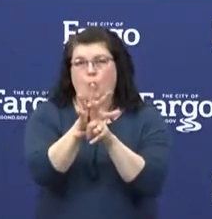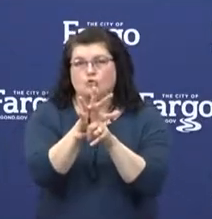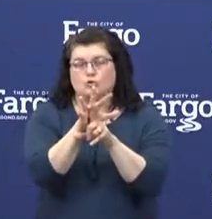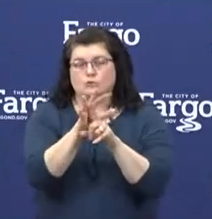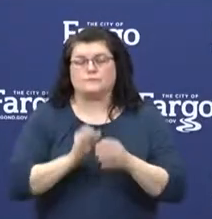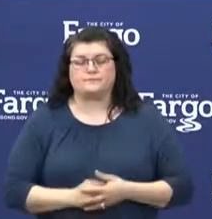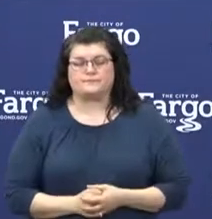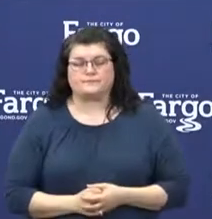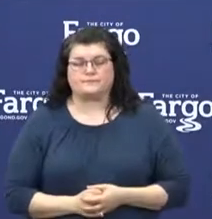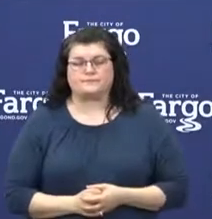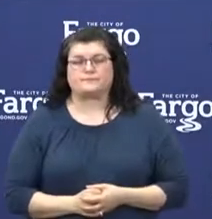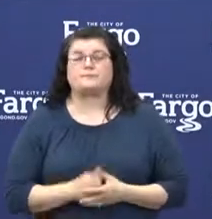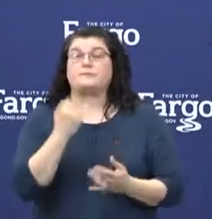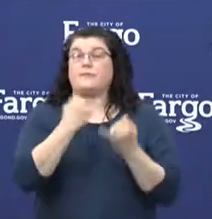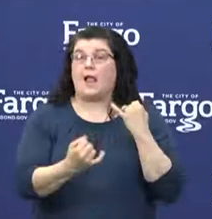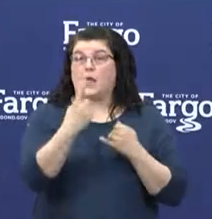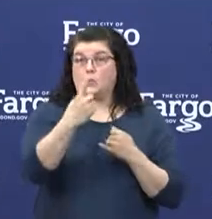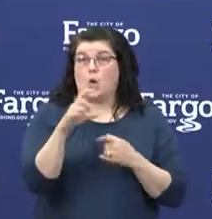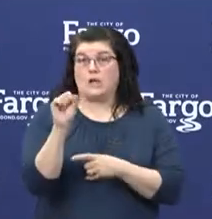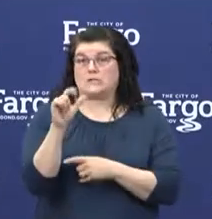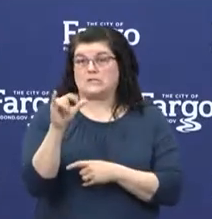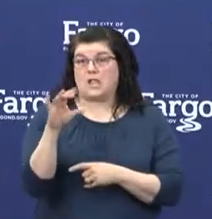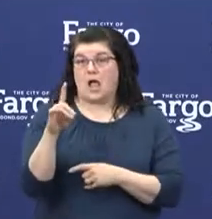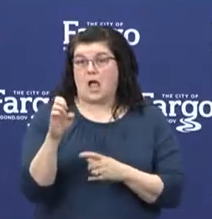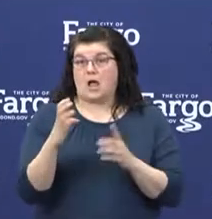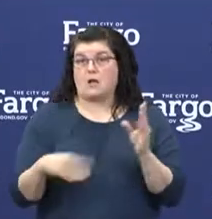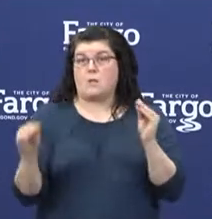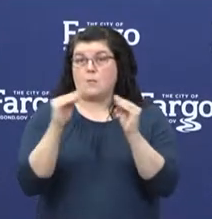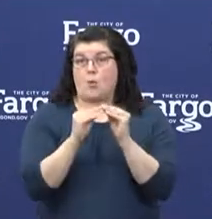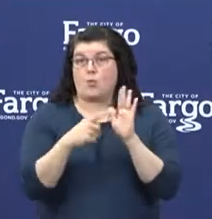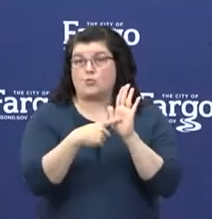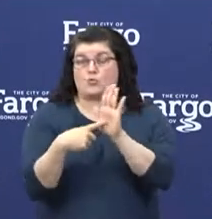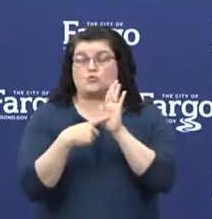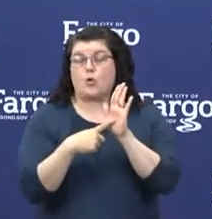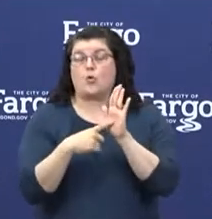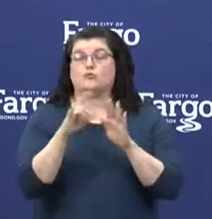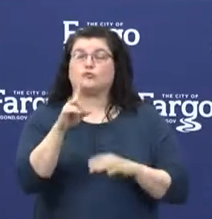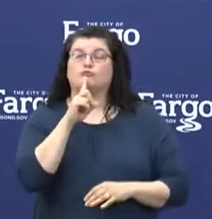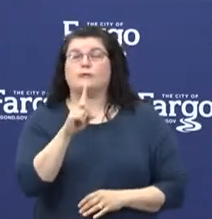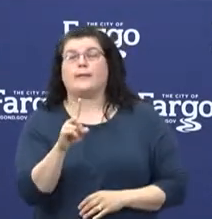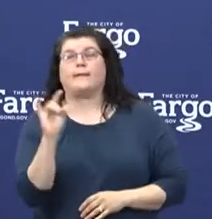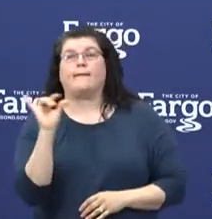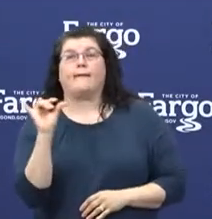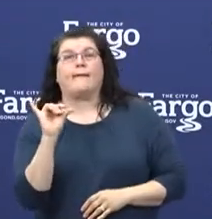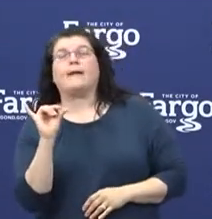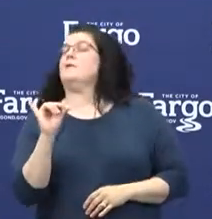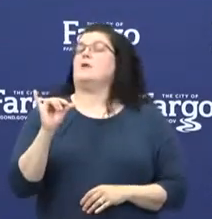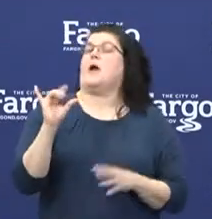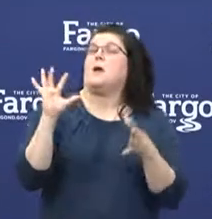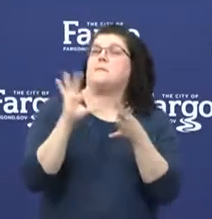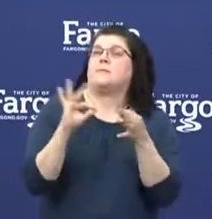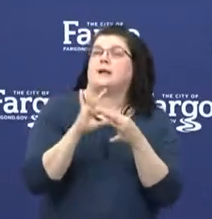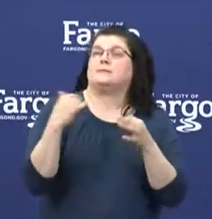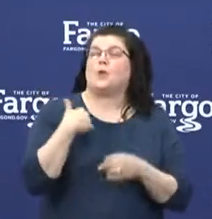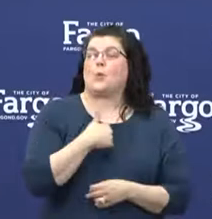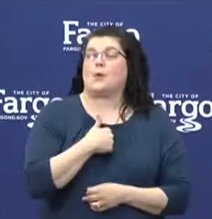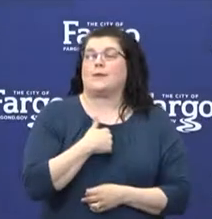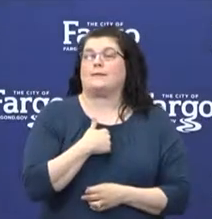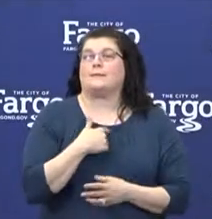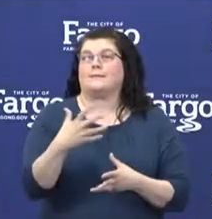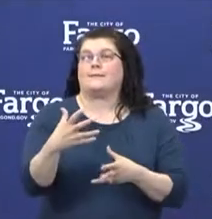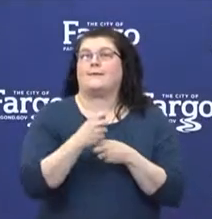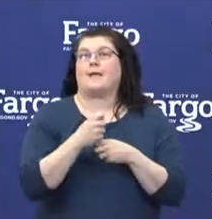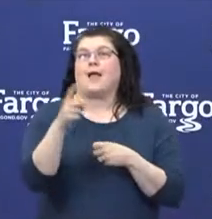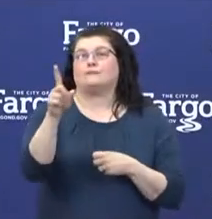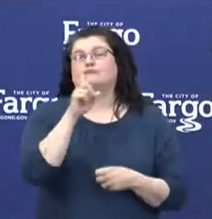Finally, I have one other slide I wanted to just share, and this was really kind of a heartwarming message that we got. And we've been getting a lot of these